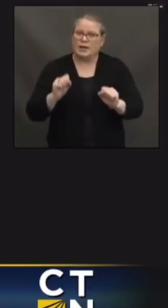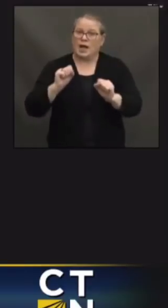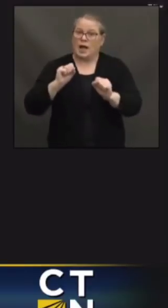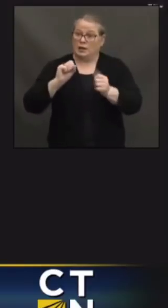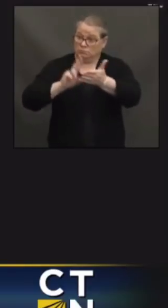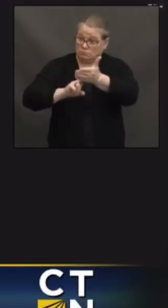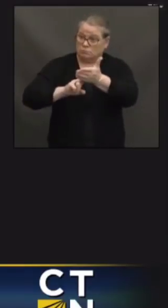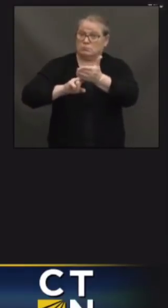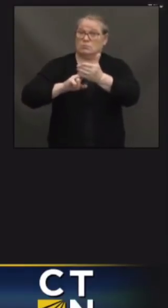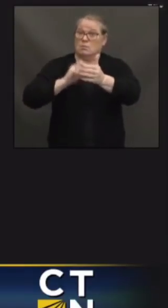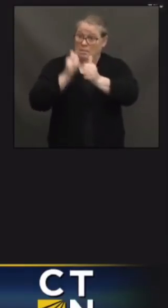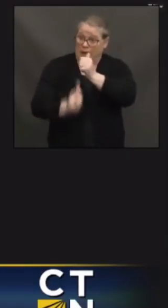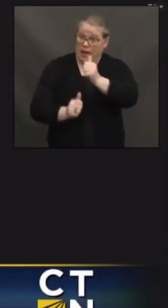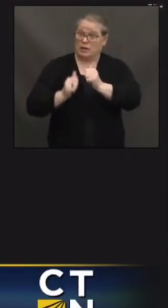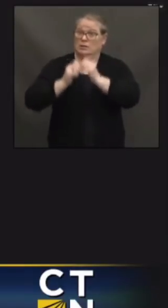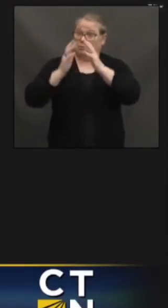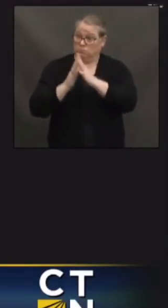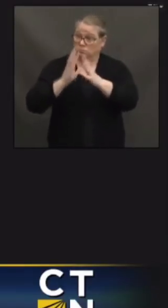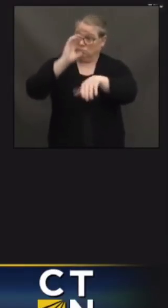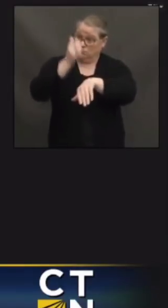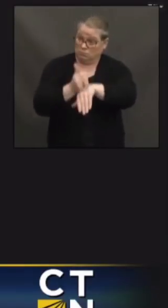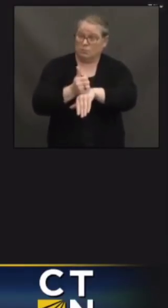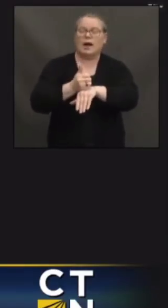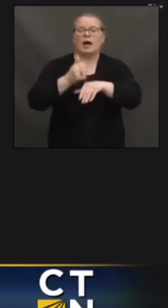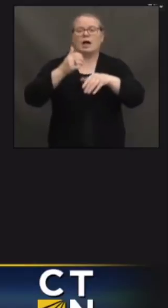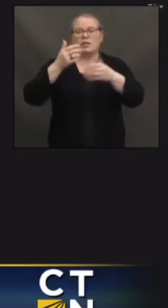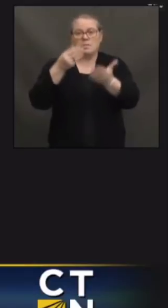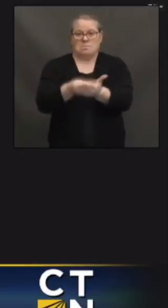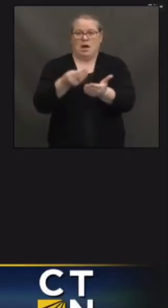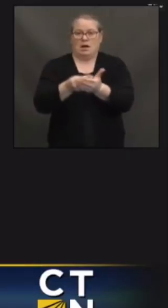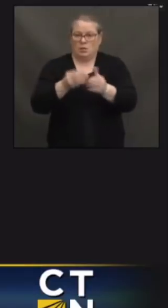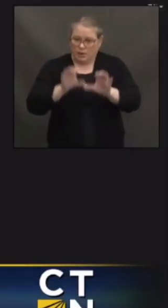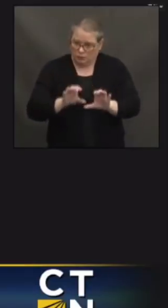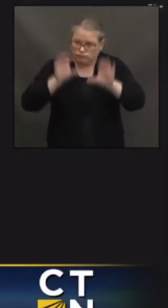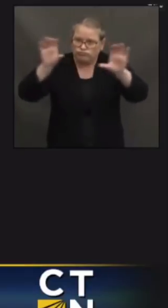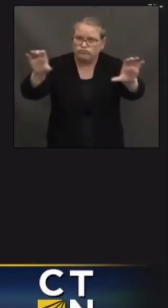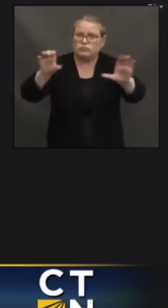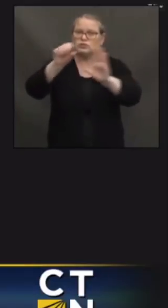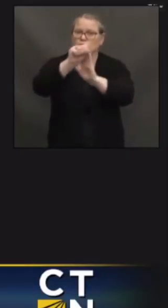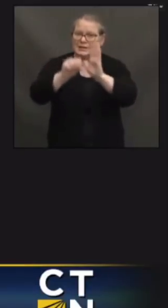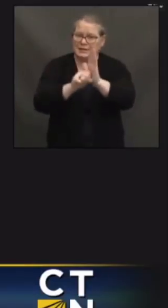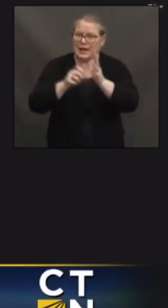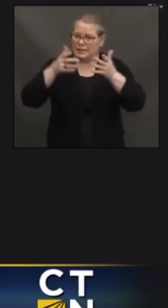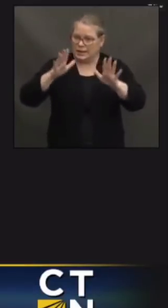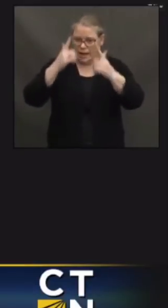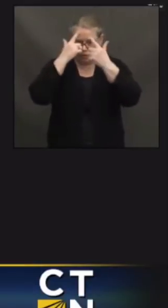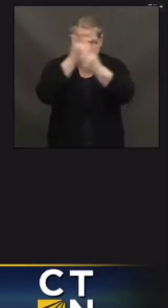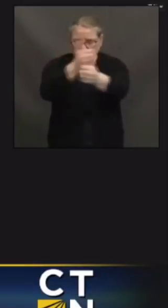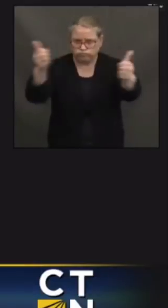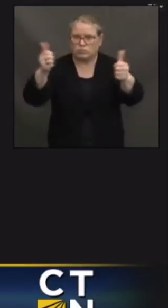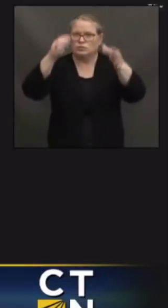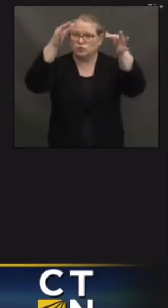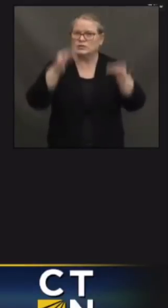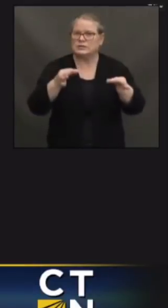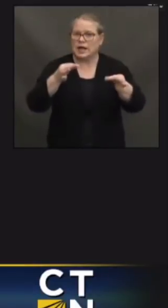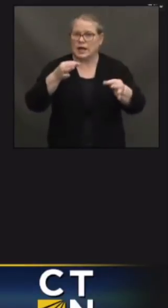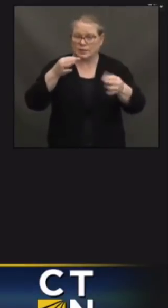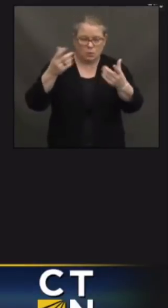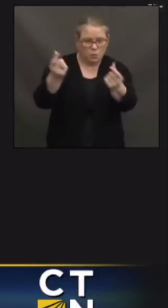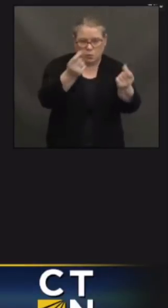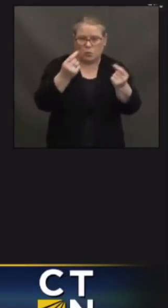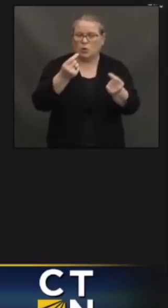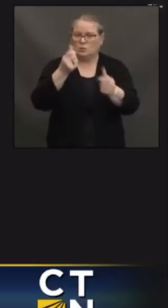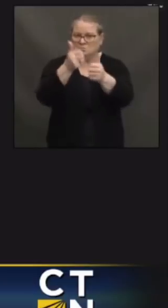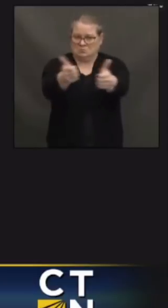where it's needed and that Congress can, you know, have the room to be able to try to move to other issues that still, you know,